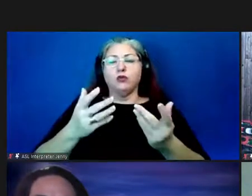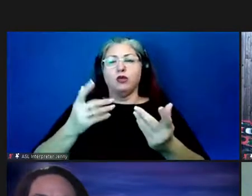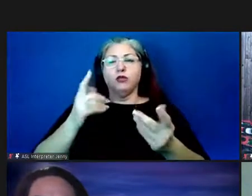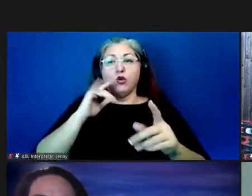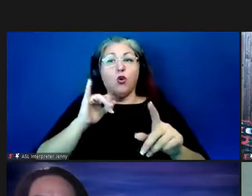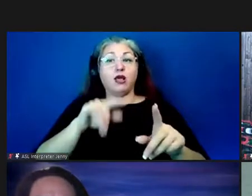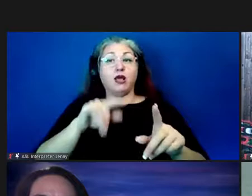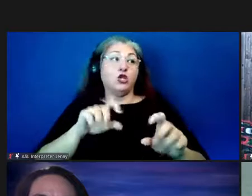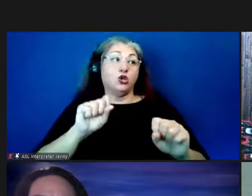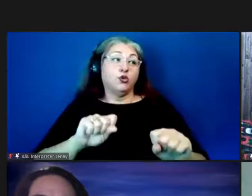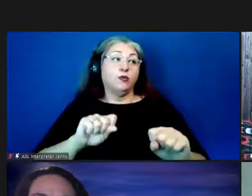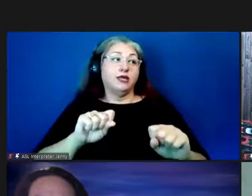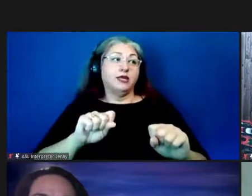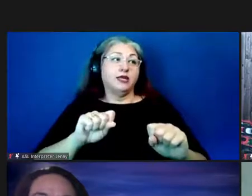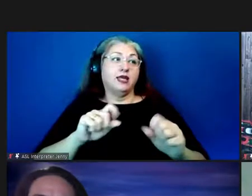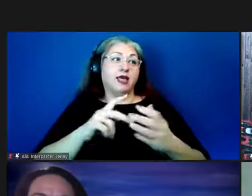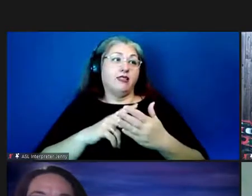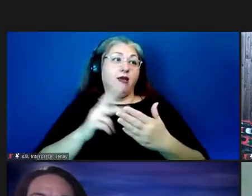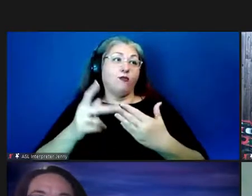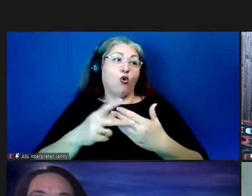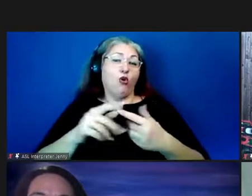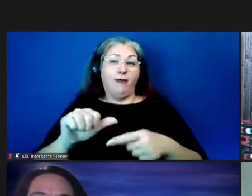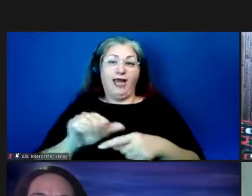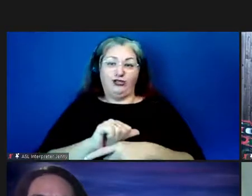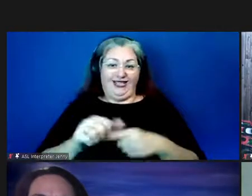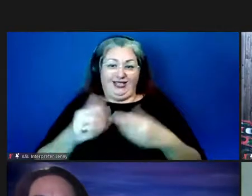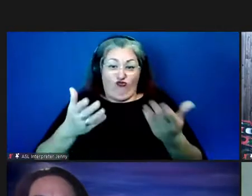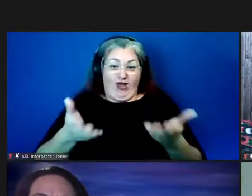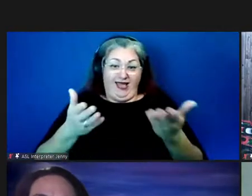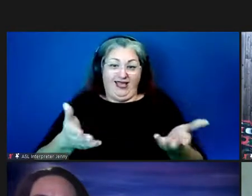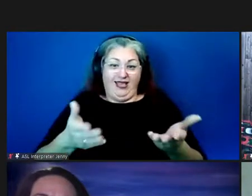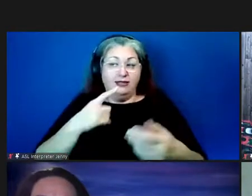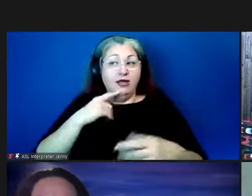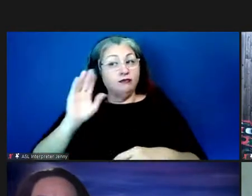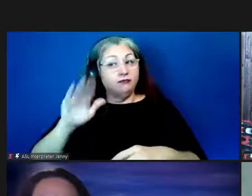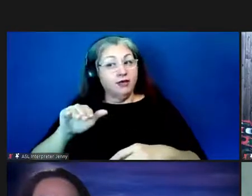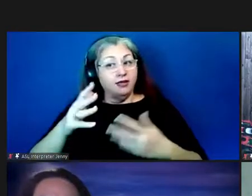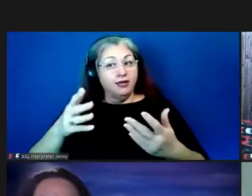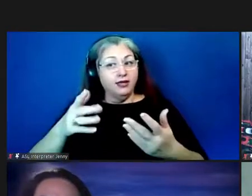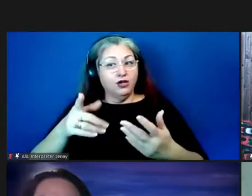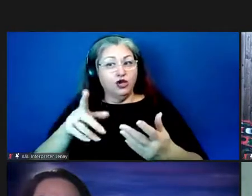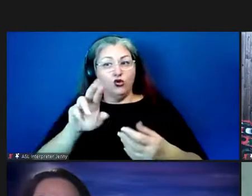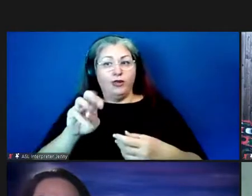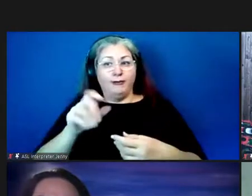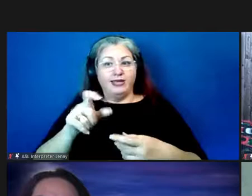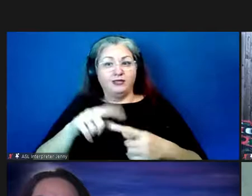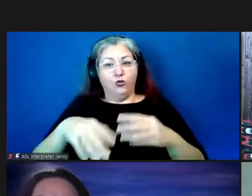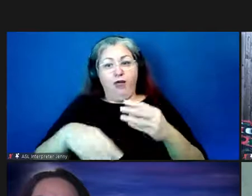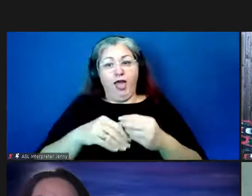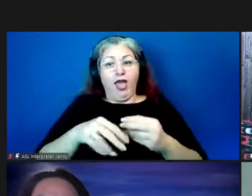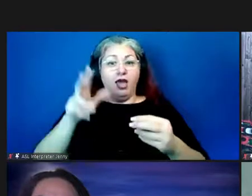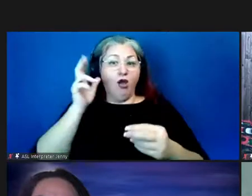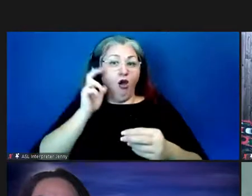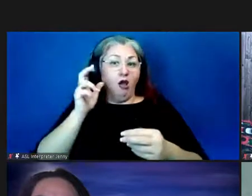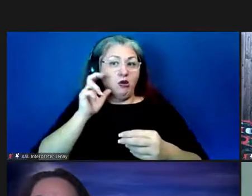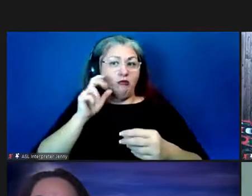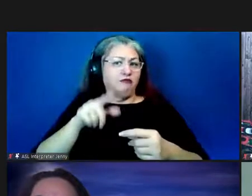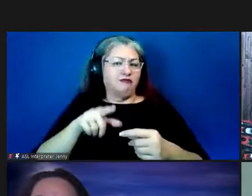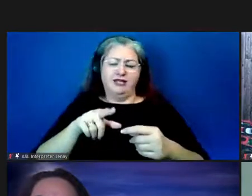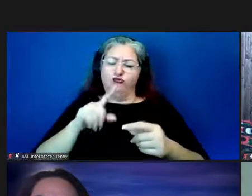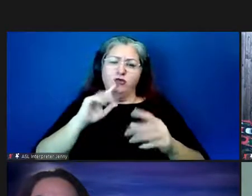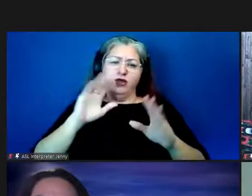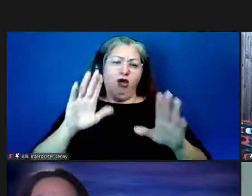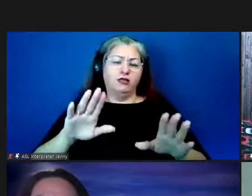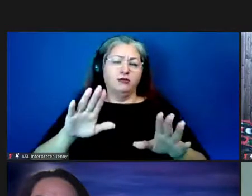actually that could be a programming exercise right there like that could hey uh remix this to add audio that would be no that's a totally awesome